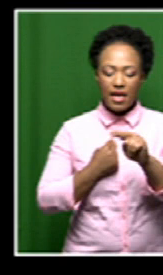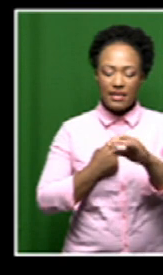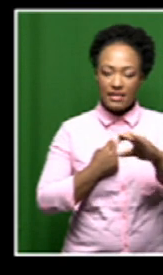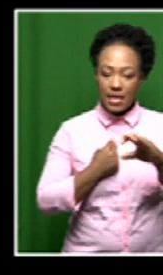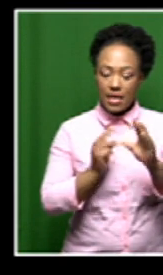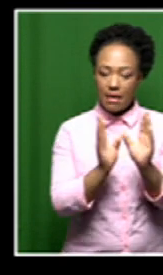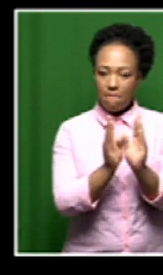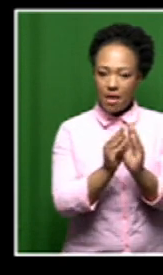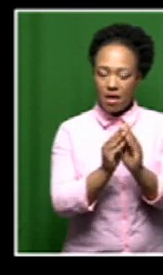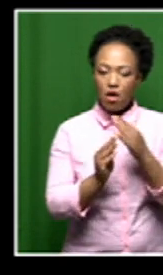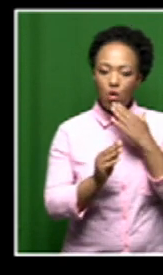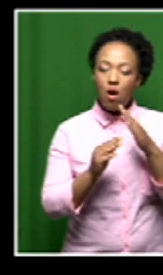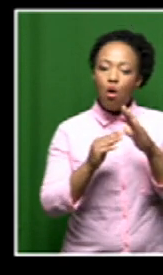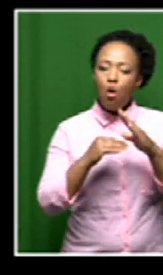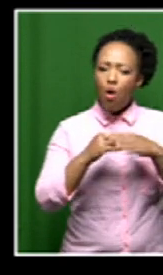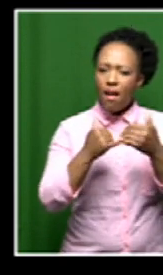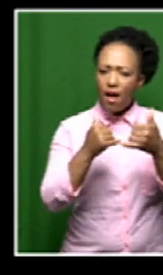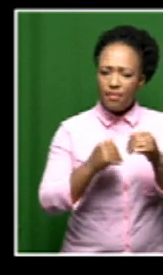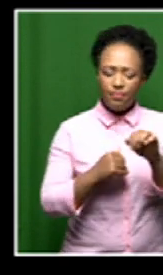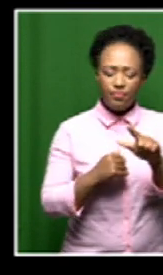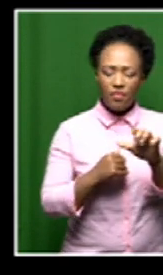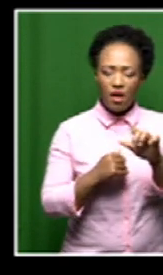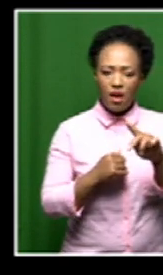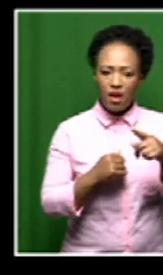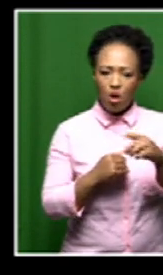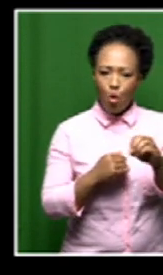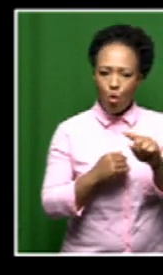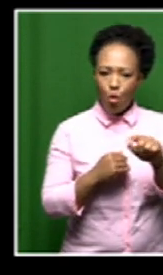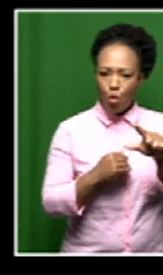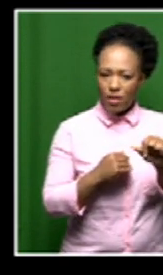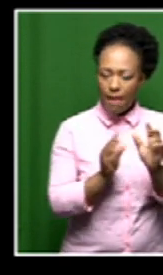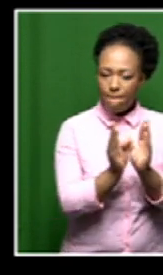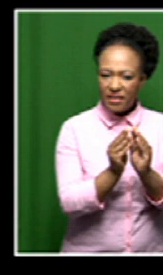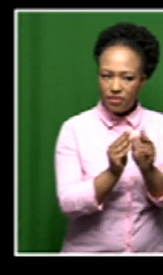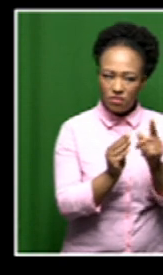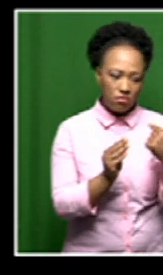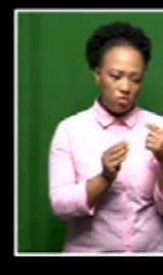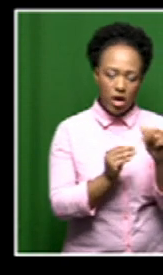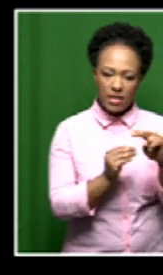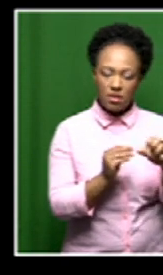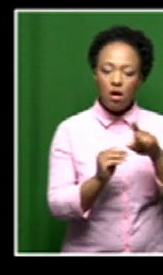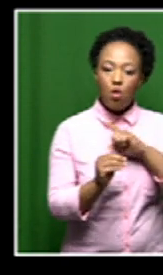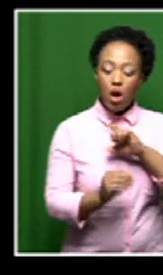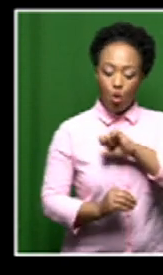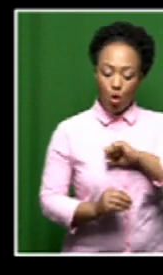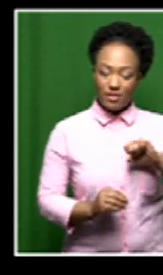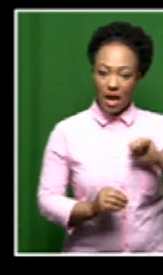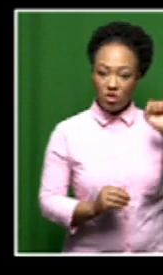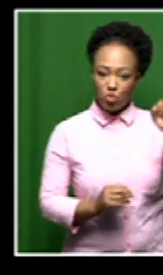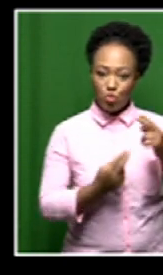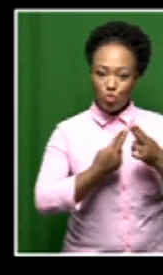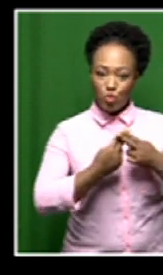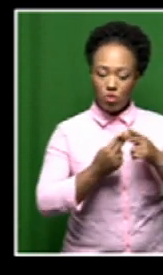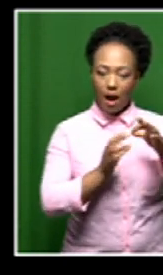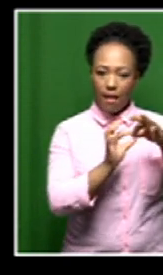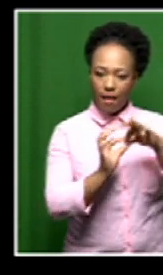there's of course the virtual Lekhotla that took place over the weekend and I just want to pair that one with the hashtag Kosatu because the Kosatu one